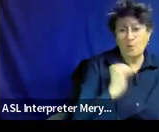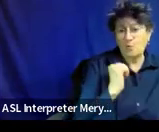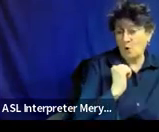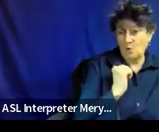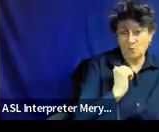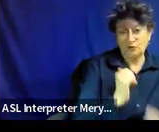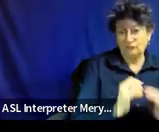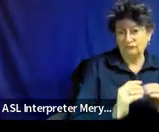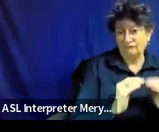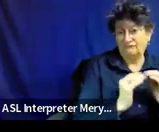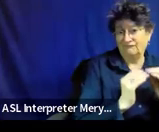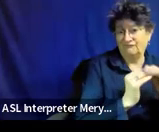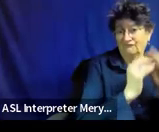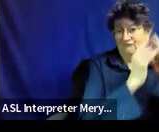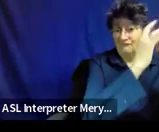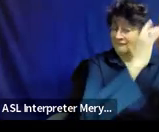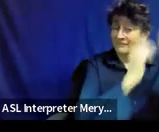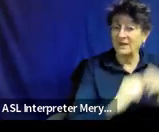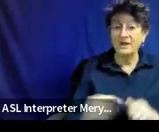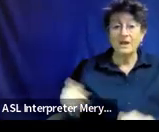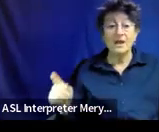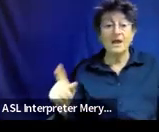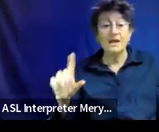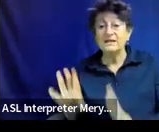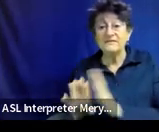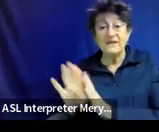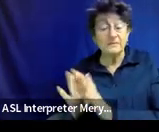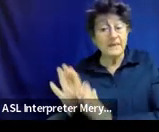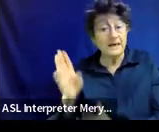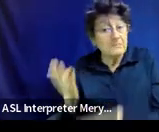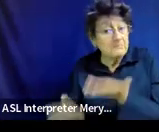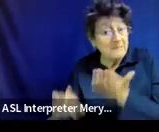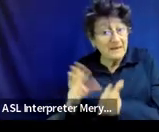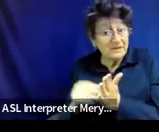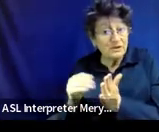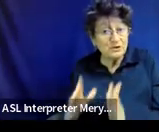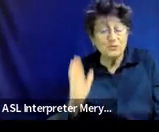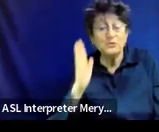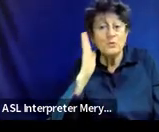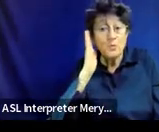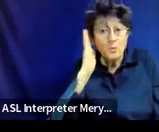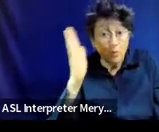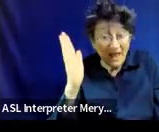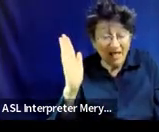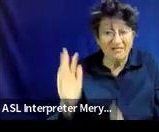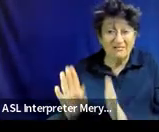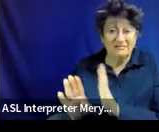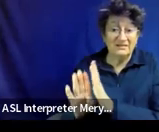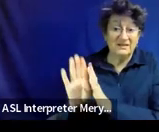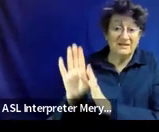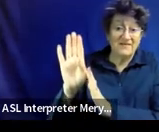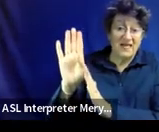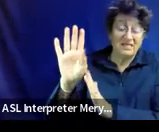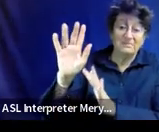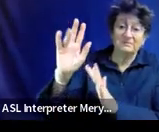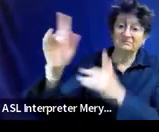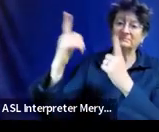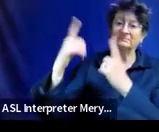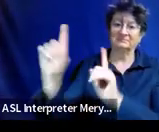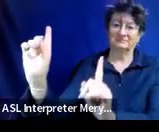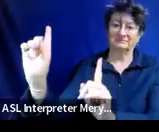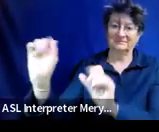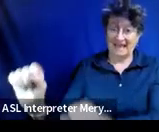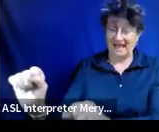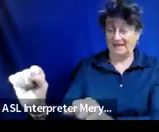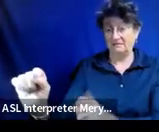IEP team thinks the student may outgrow. Again, that's an IEP team decision on which one you put that under, but just make sure